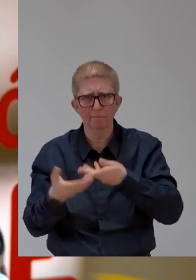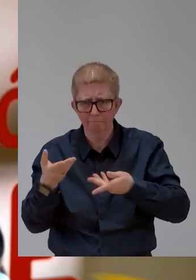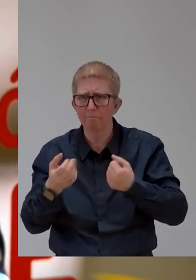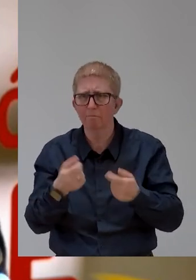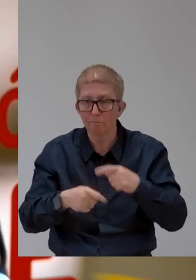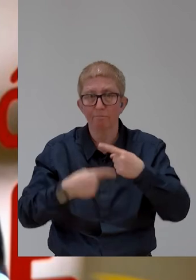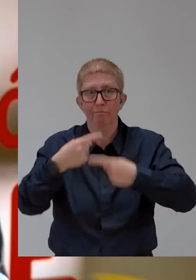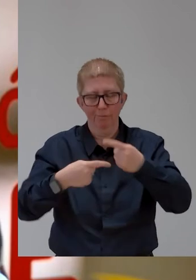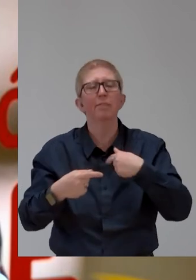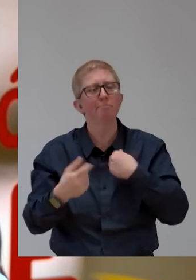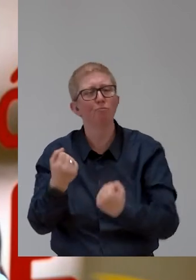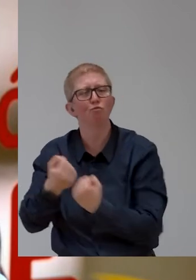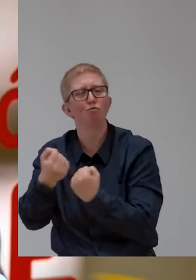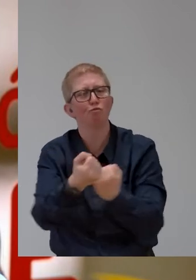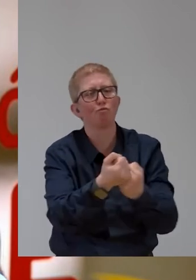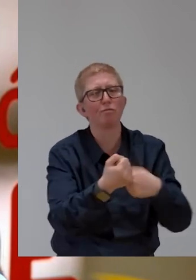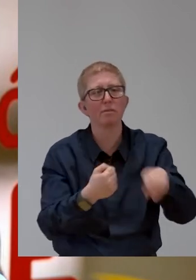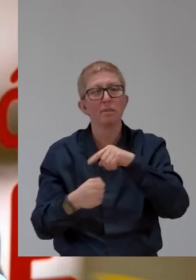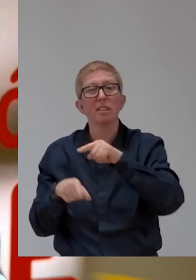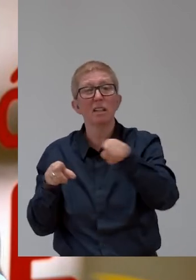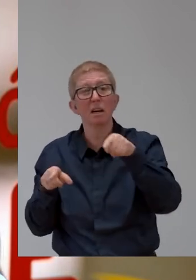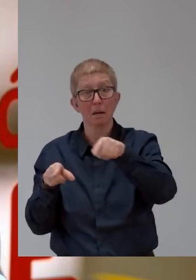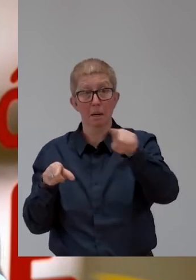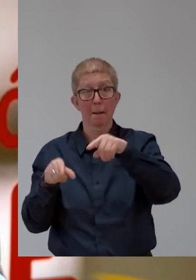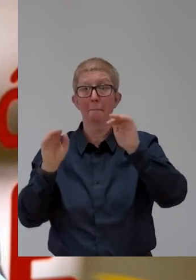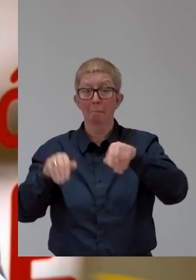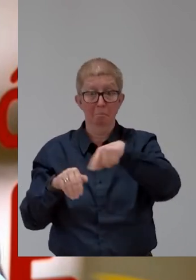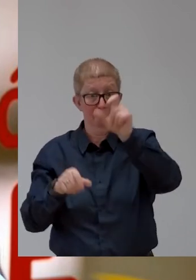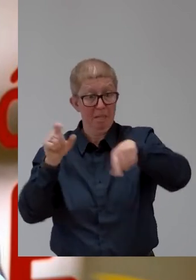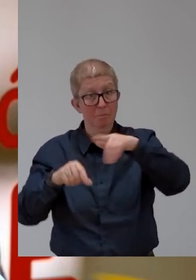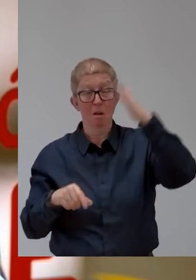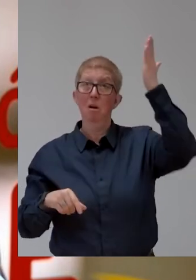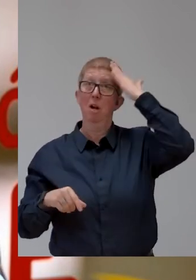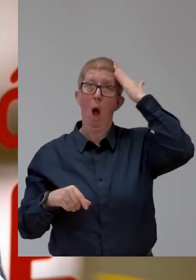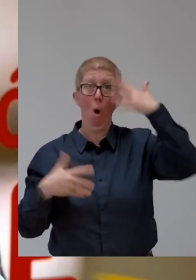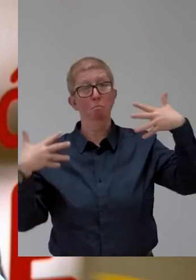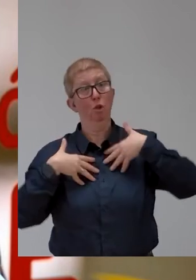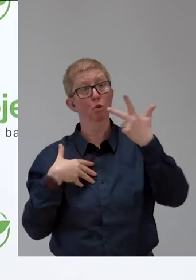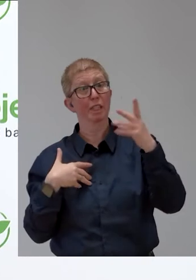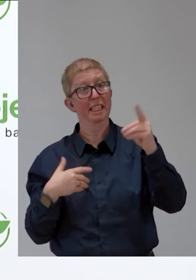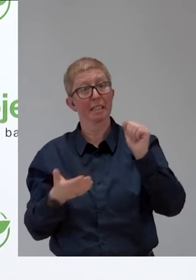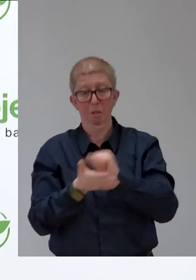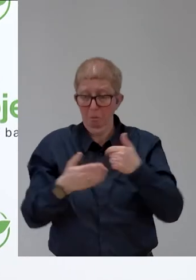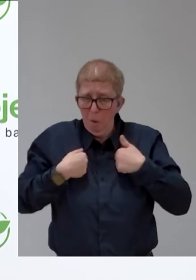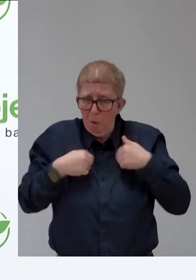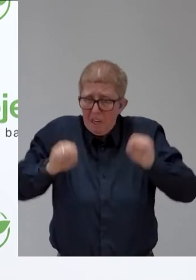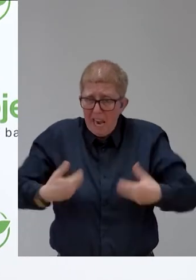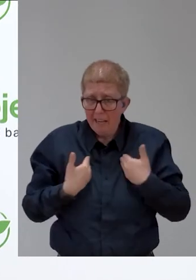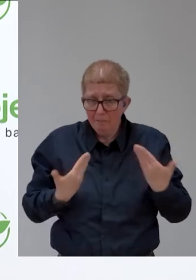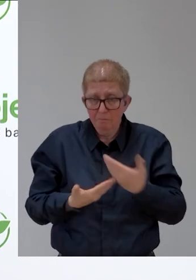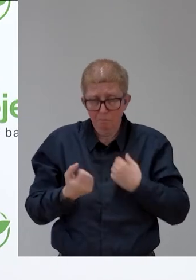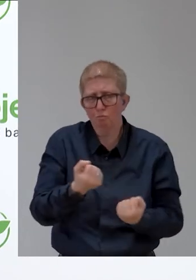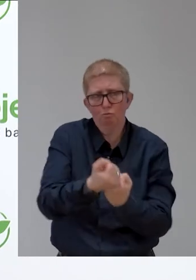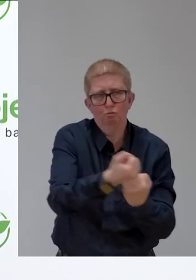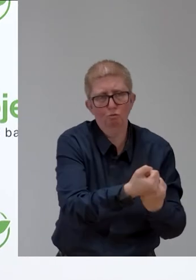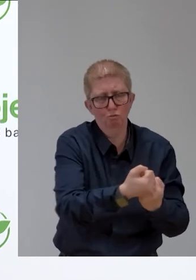knowledge to design. We can do this for them. Okay, great. So it would be good to once